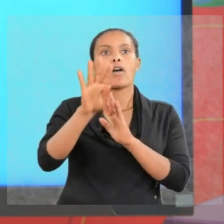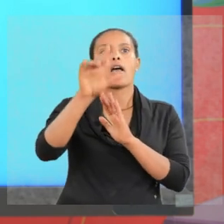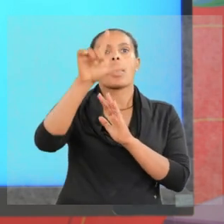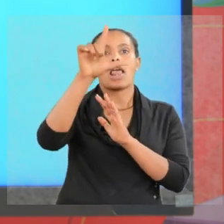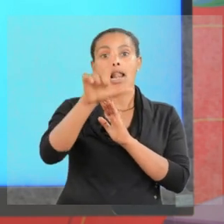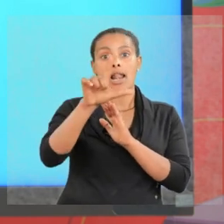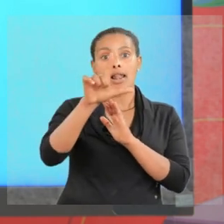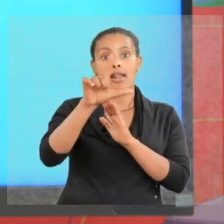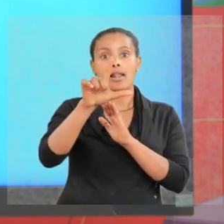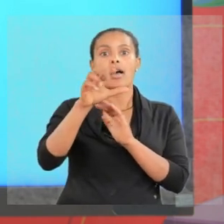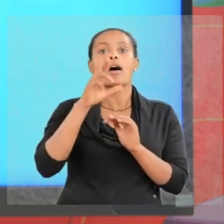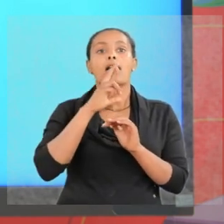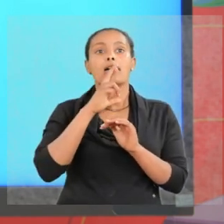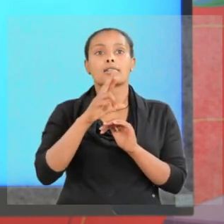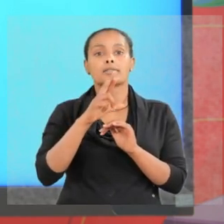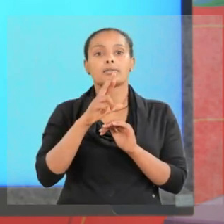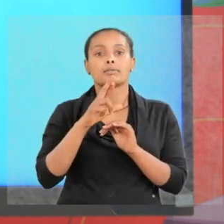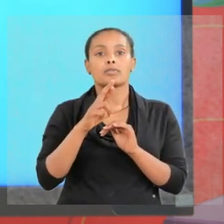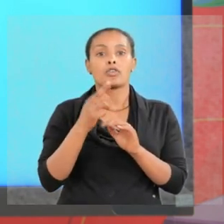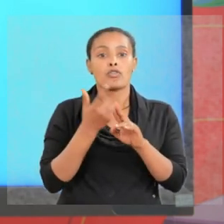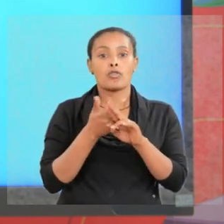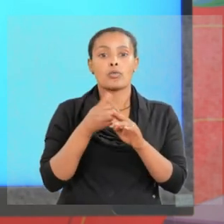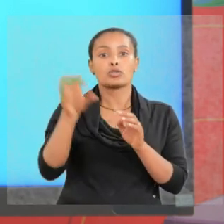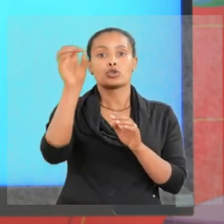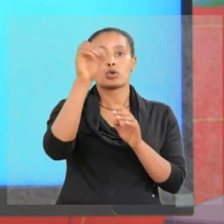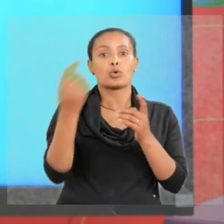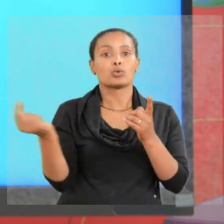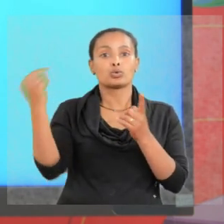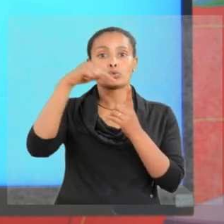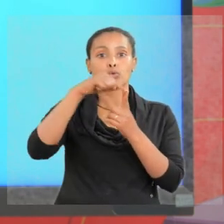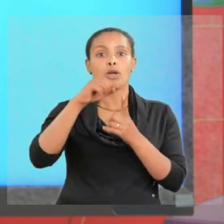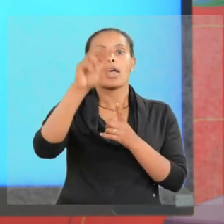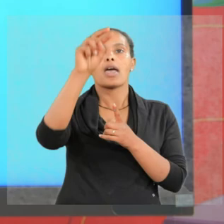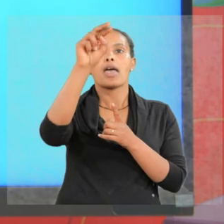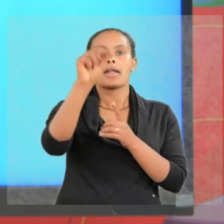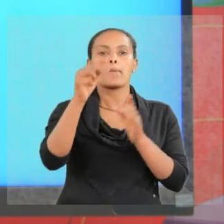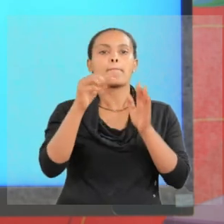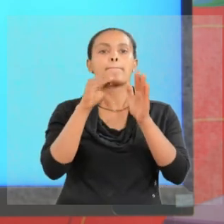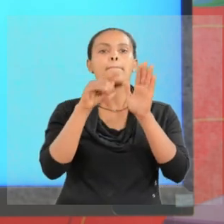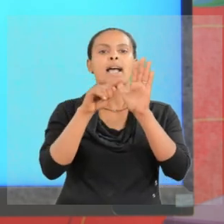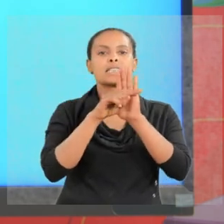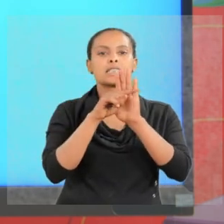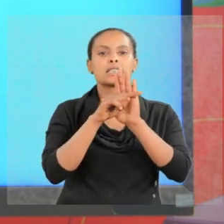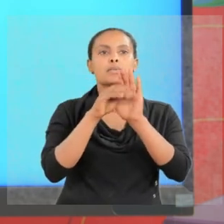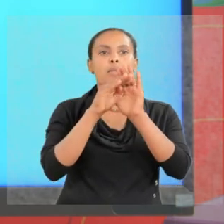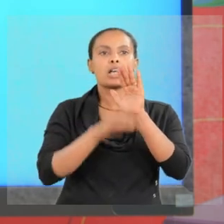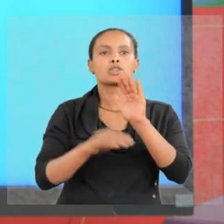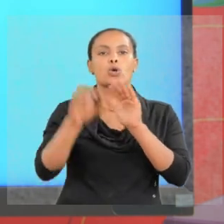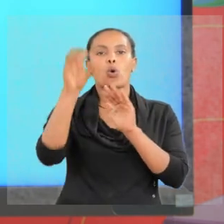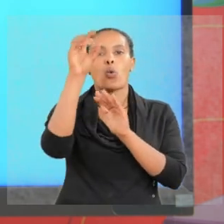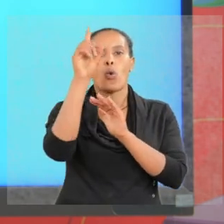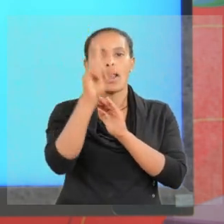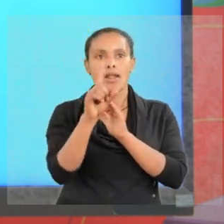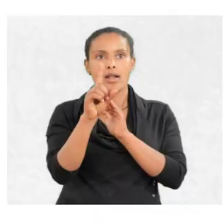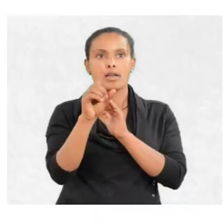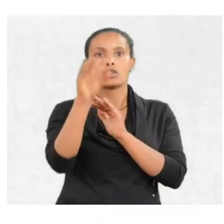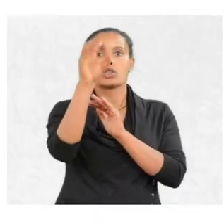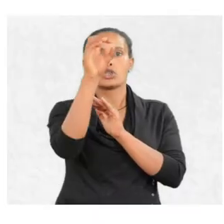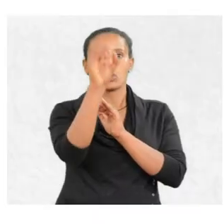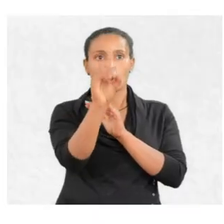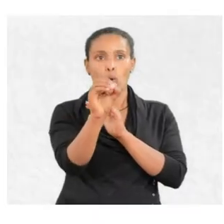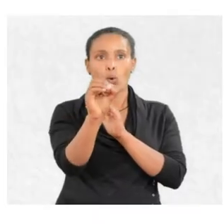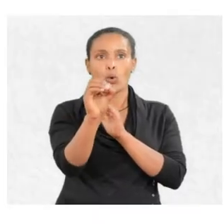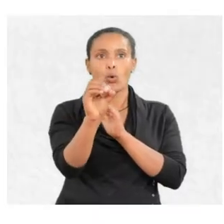l are from zero to n minus one, zero to three, zero,